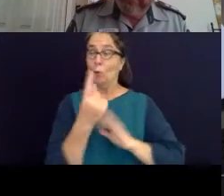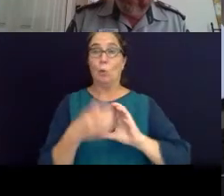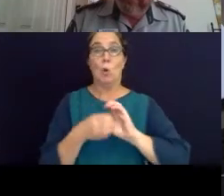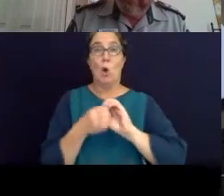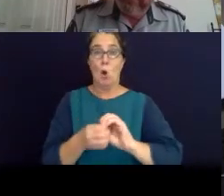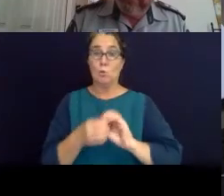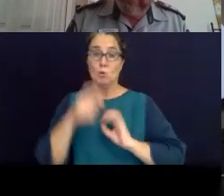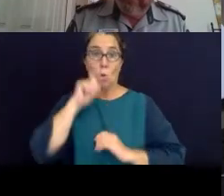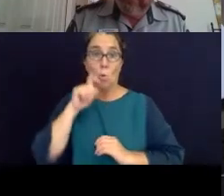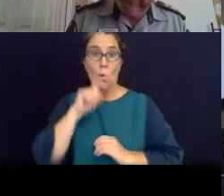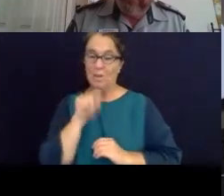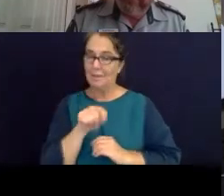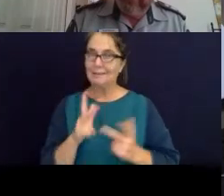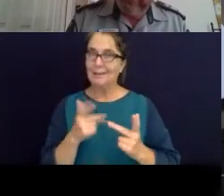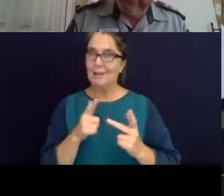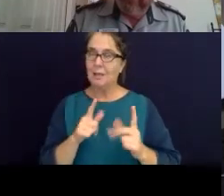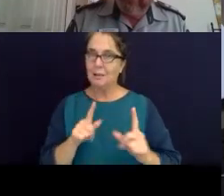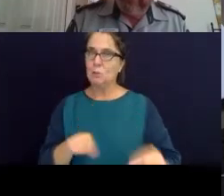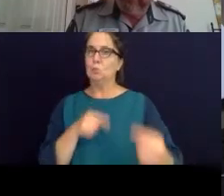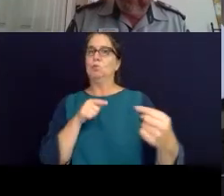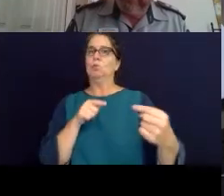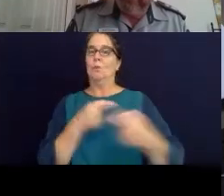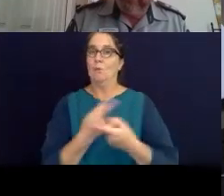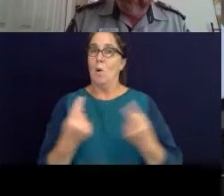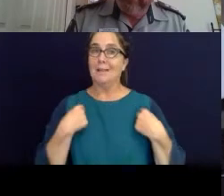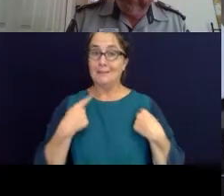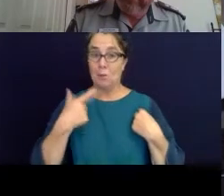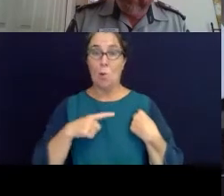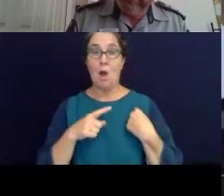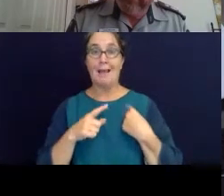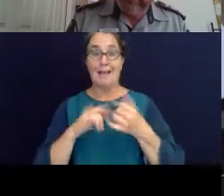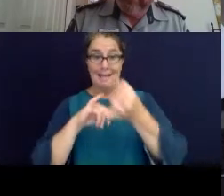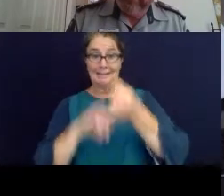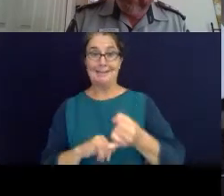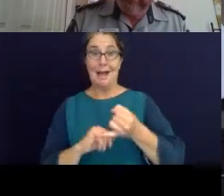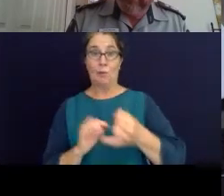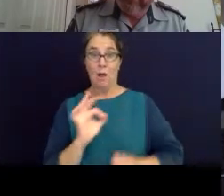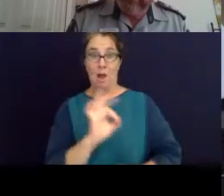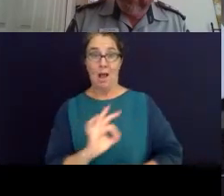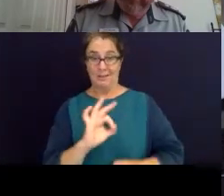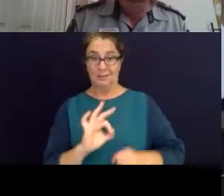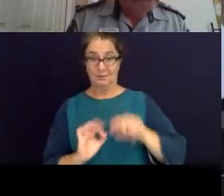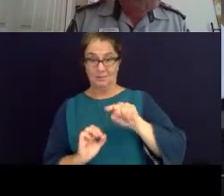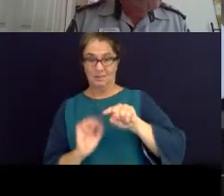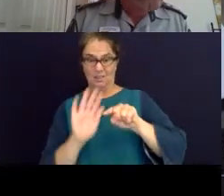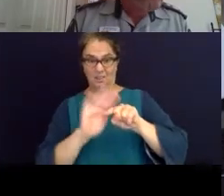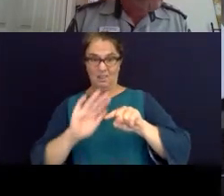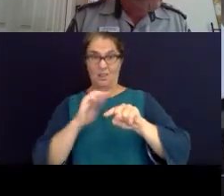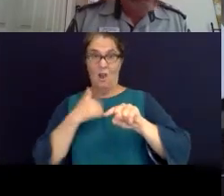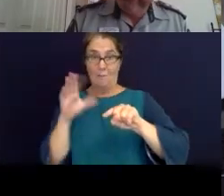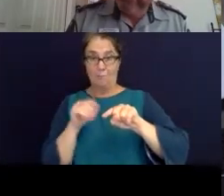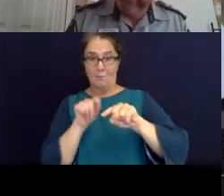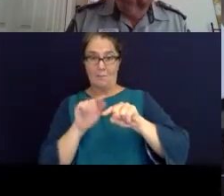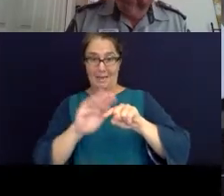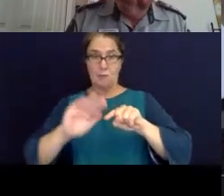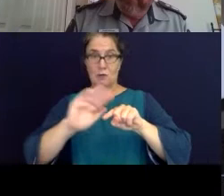motu haki for us as Iwi across the top of the South Island, where I'm from and I represent, right through to